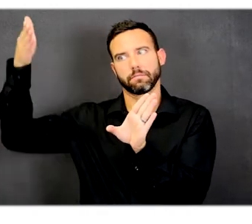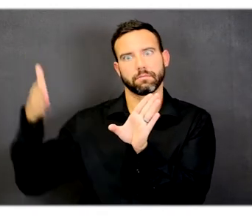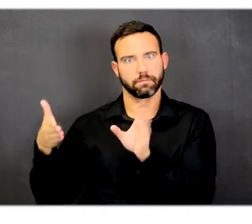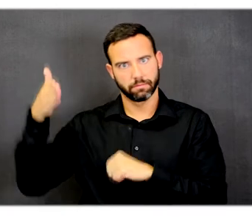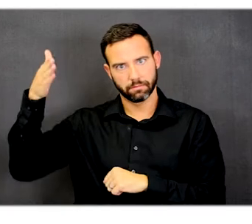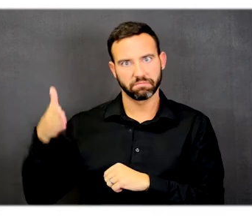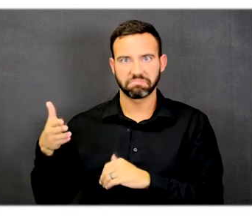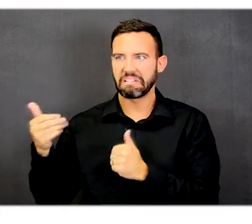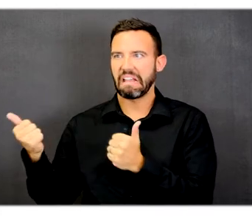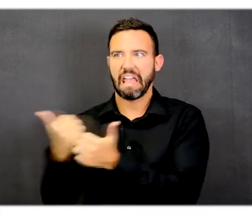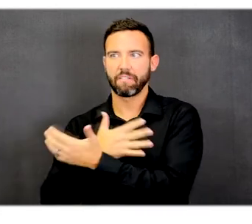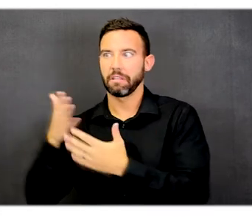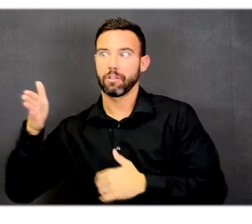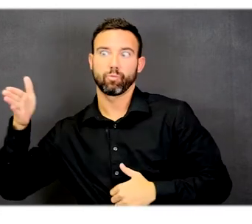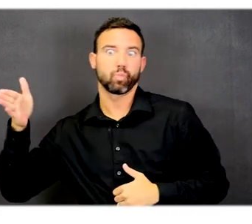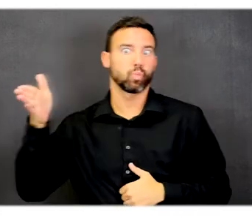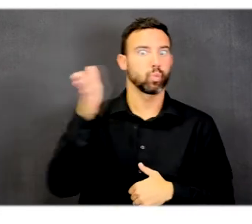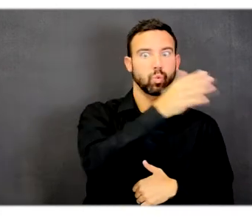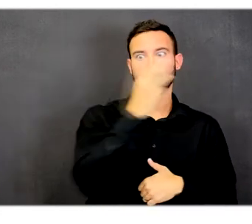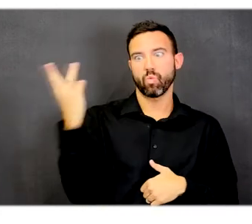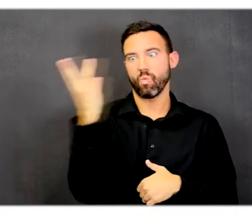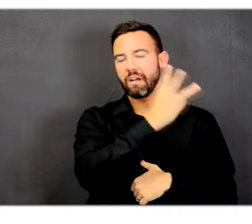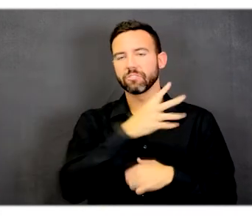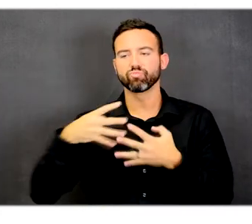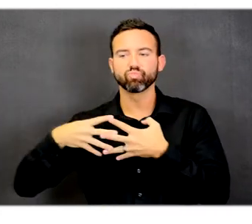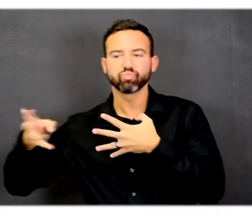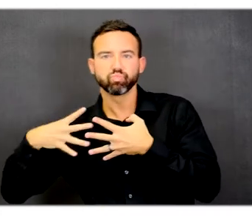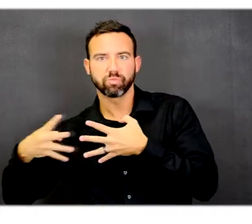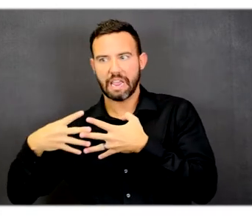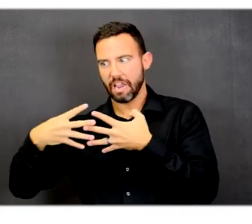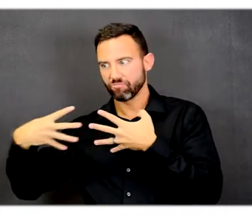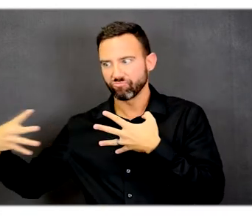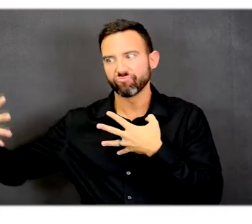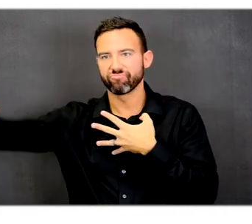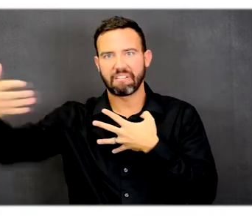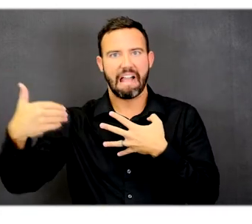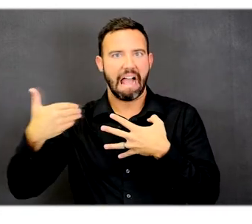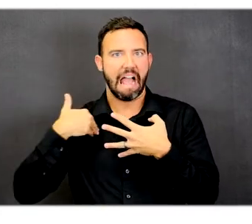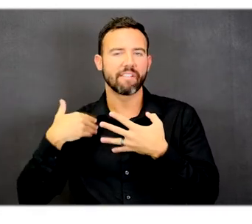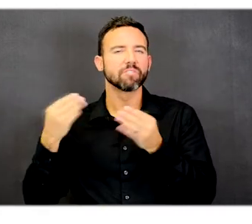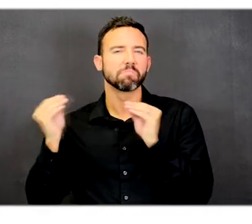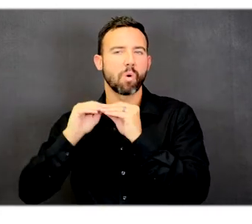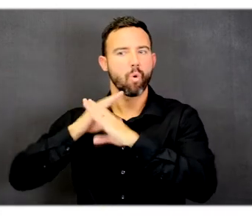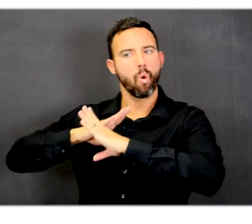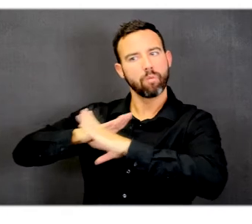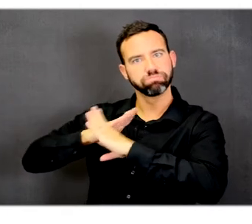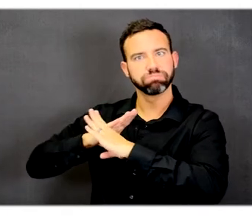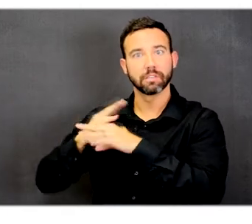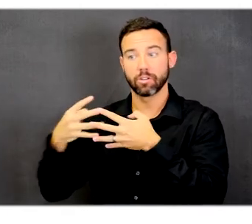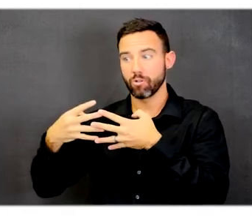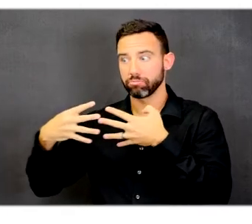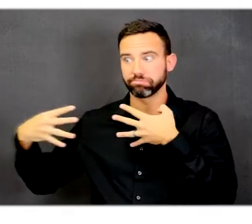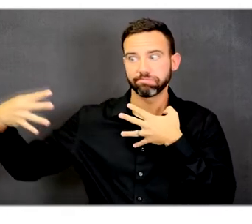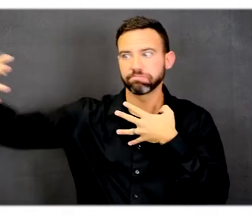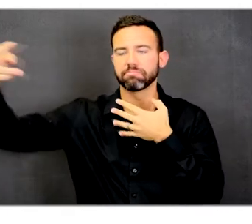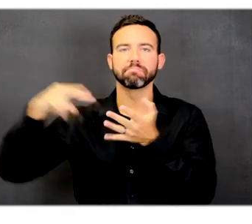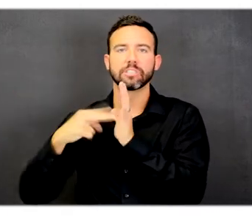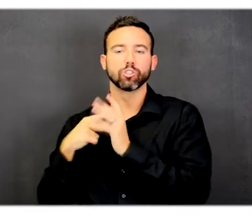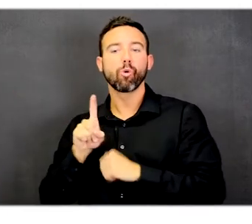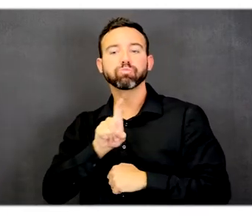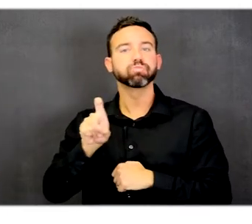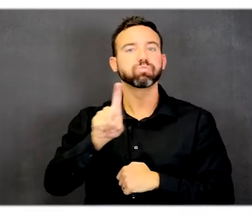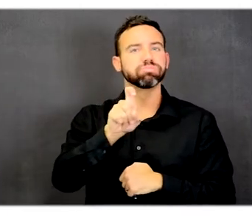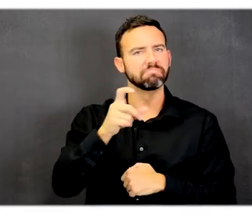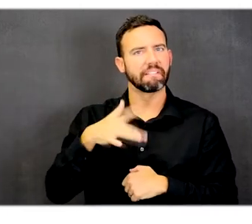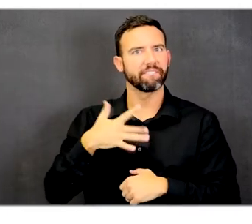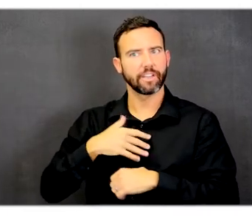basically everything to the west is secured by gates and fences so there is a very protected area to walk and meander through these trails while